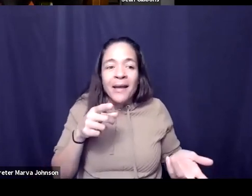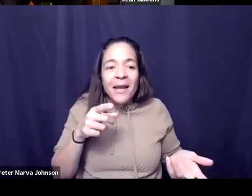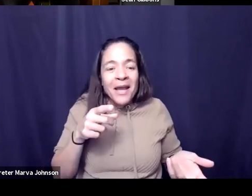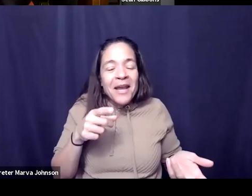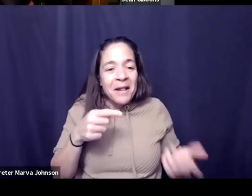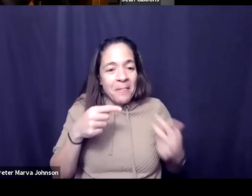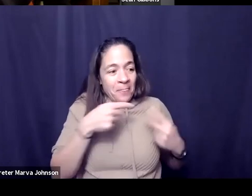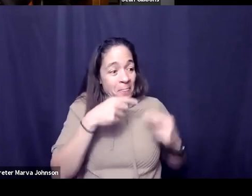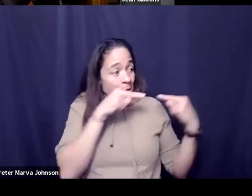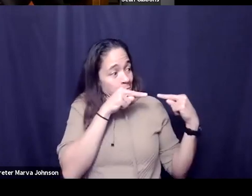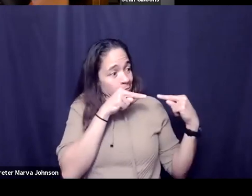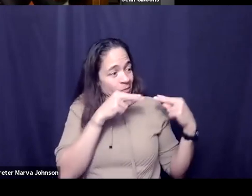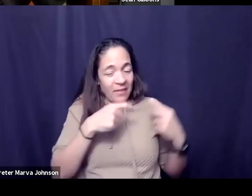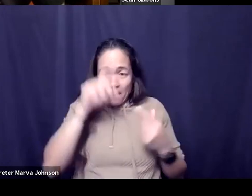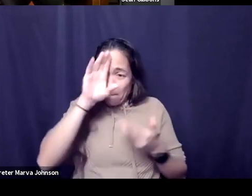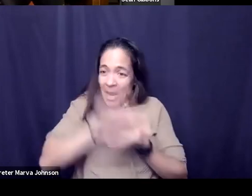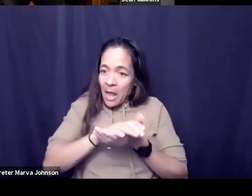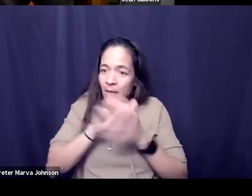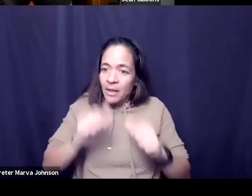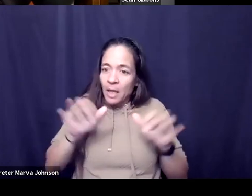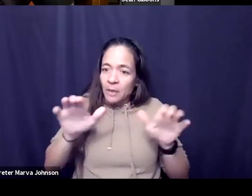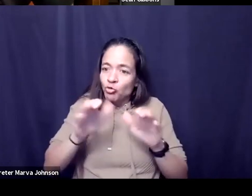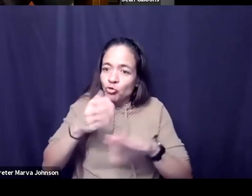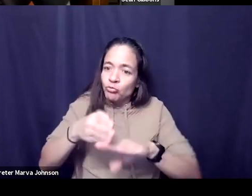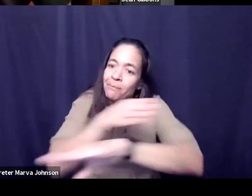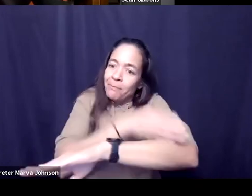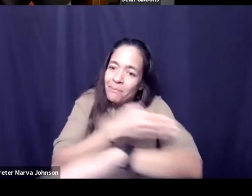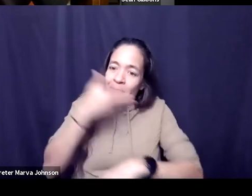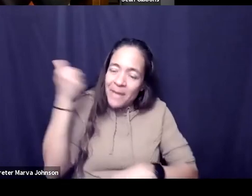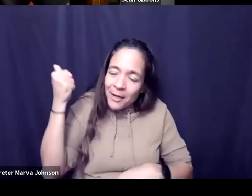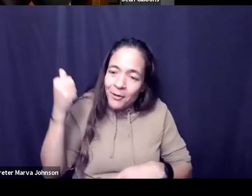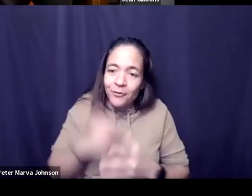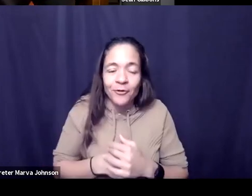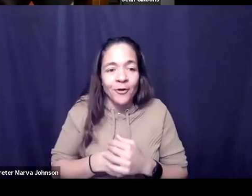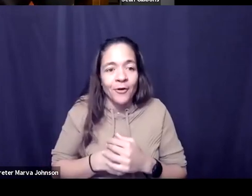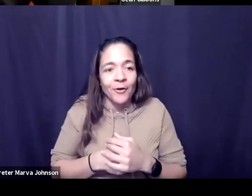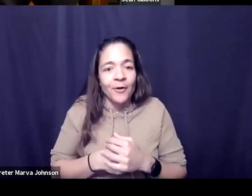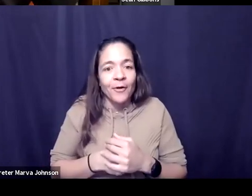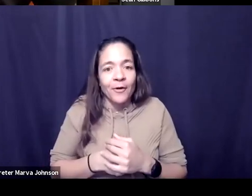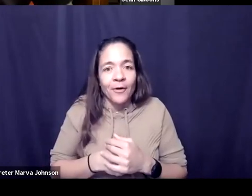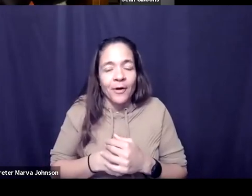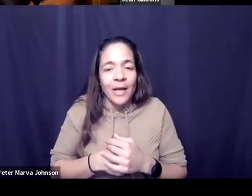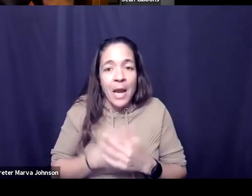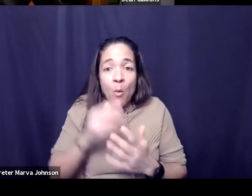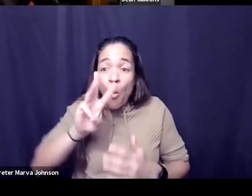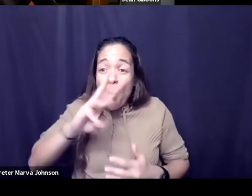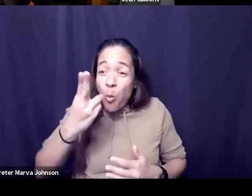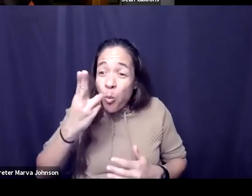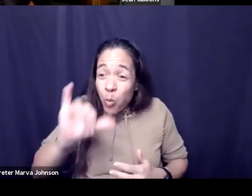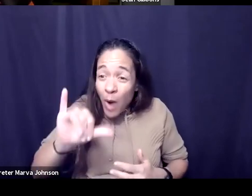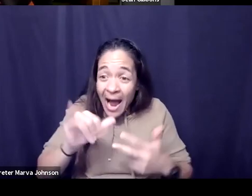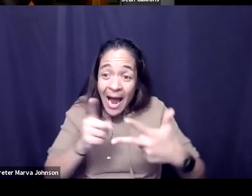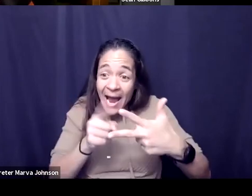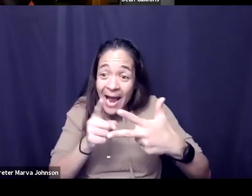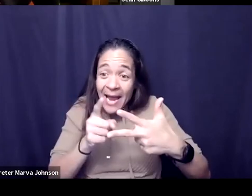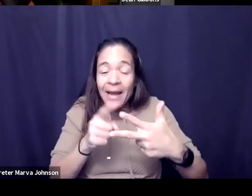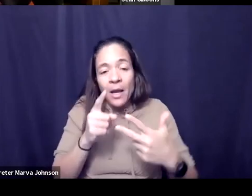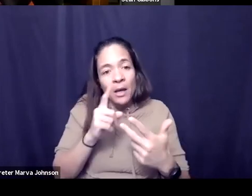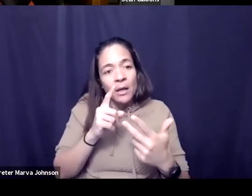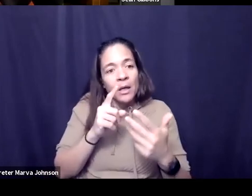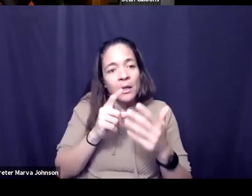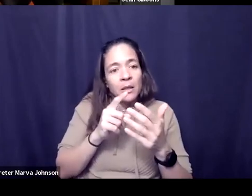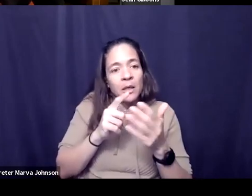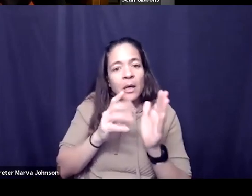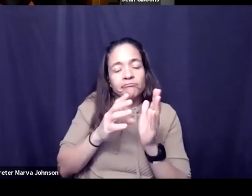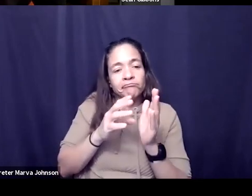why they would get together probably a blend of both skill development skill development and and actually empowering empowering